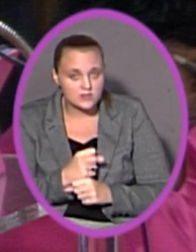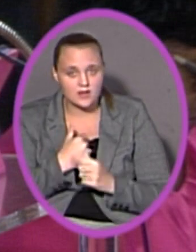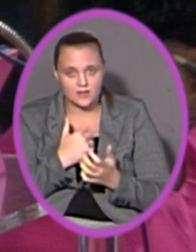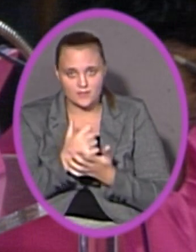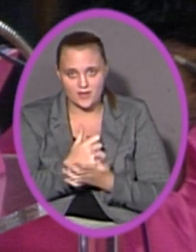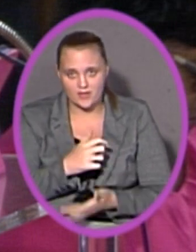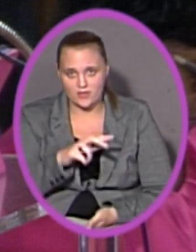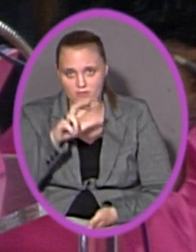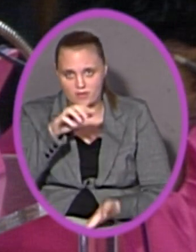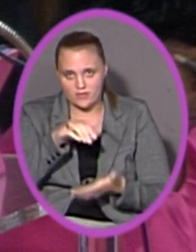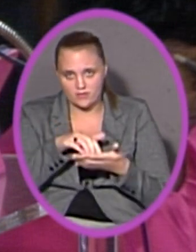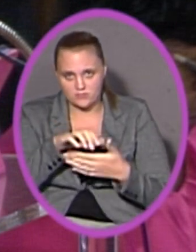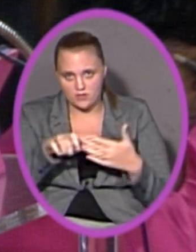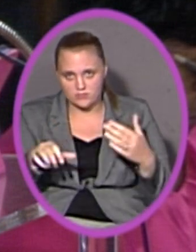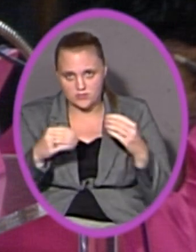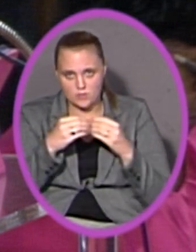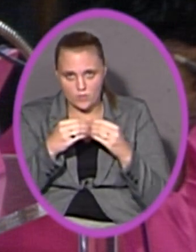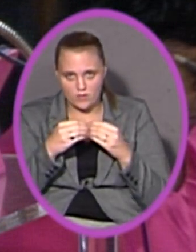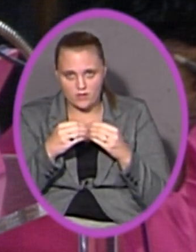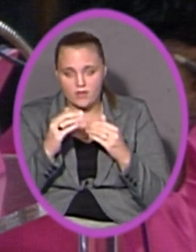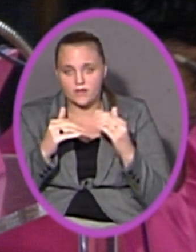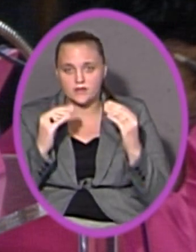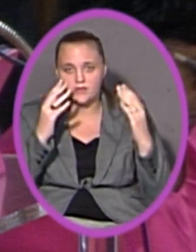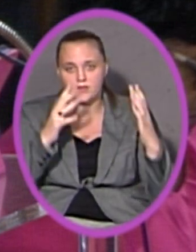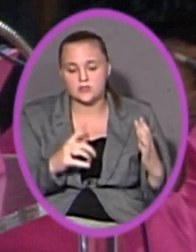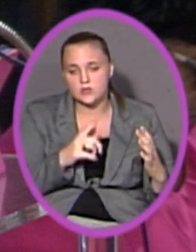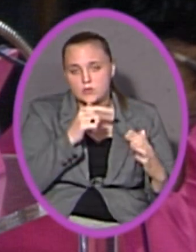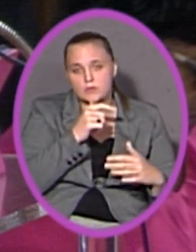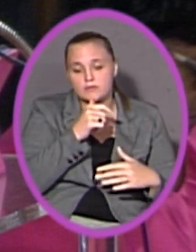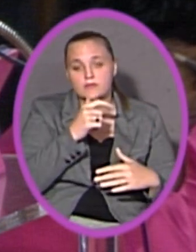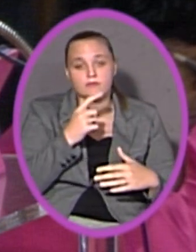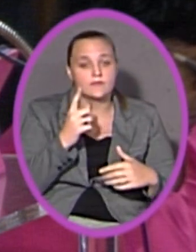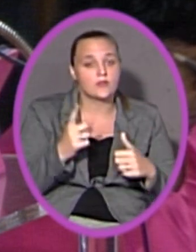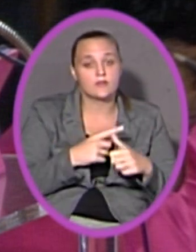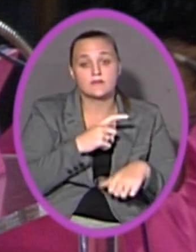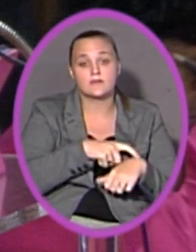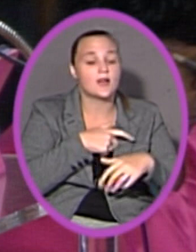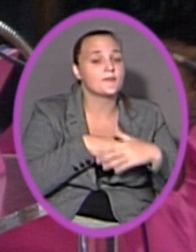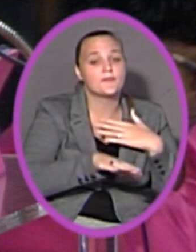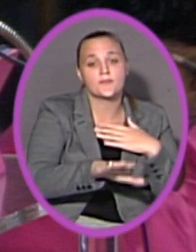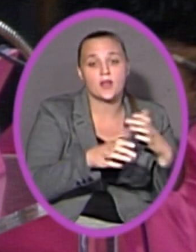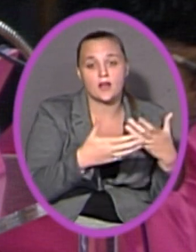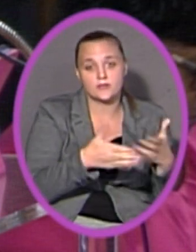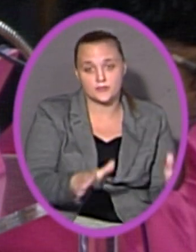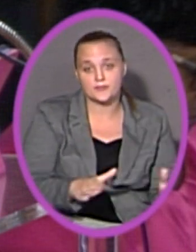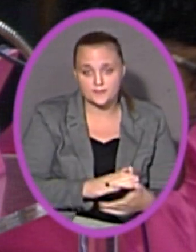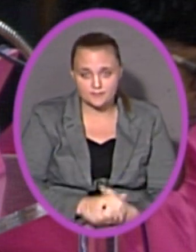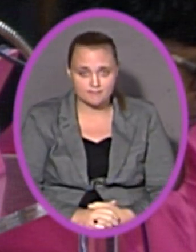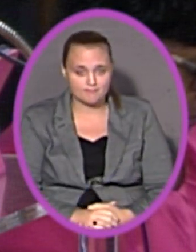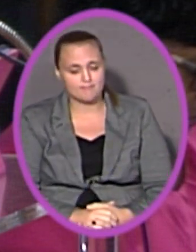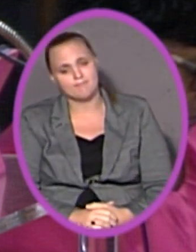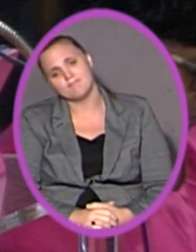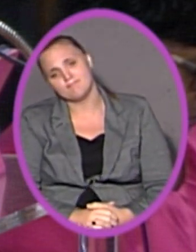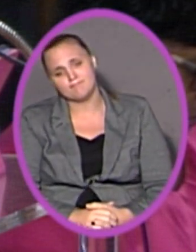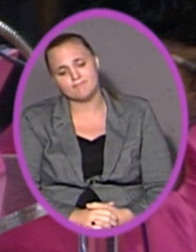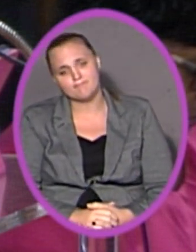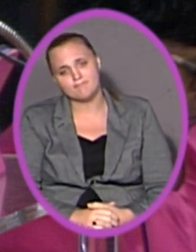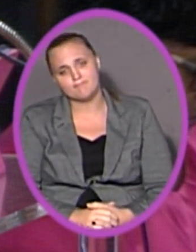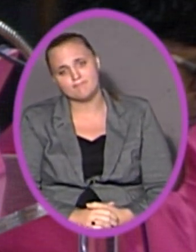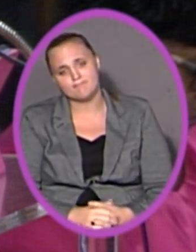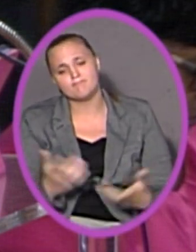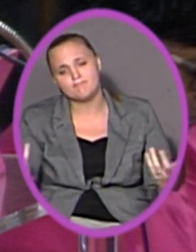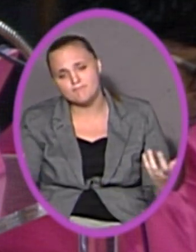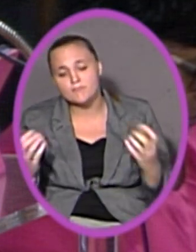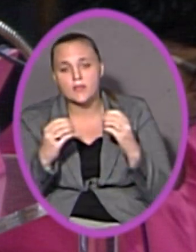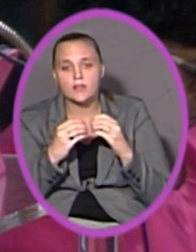just $3,000 more than a teacher stepping foot in the classroom for the first time? Furthermore, how is it that the